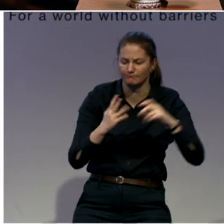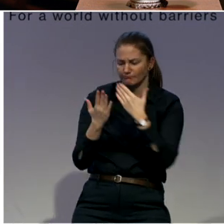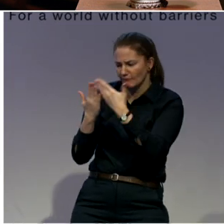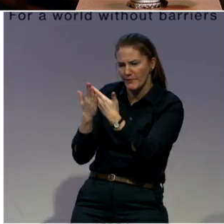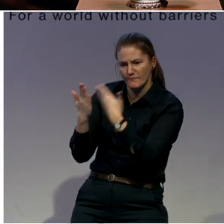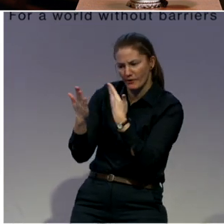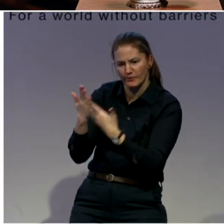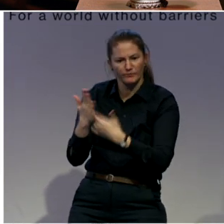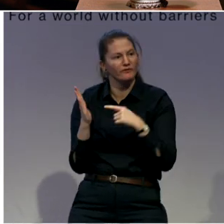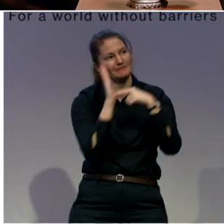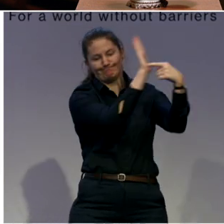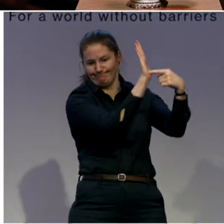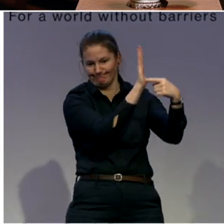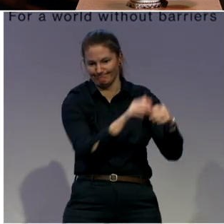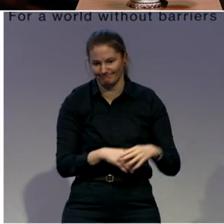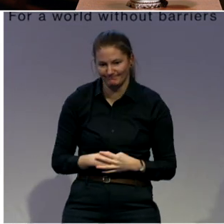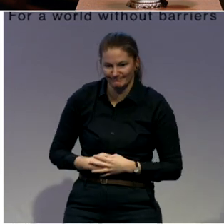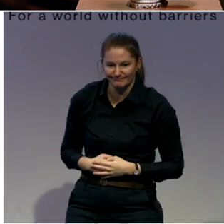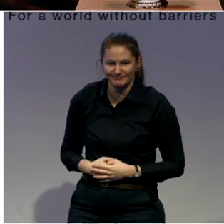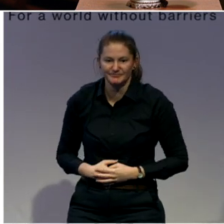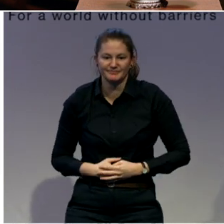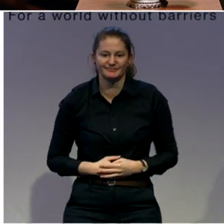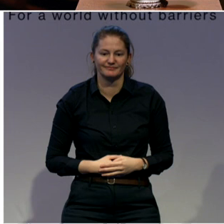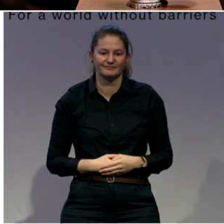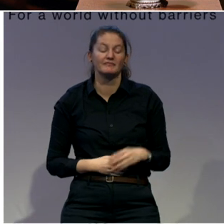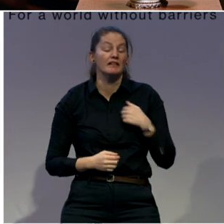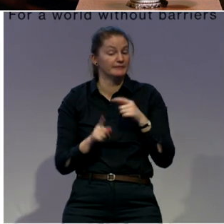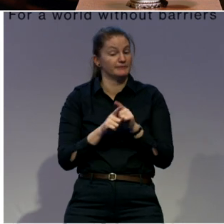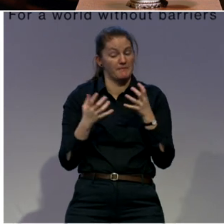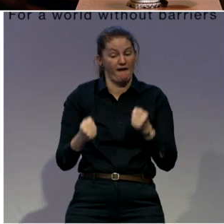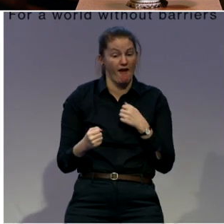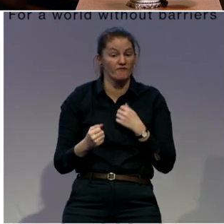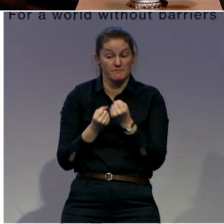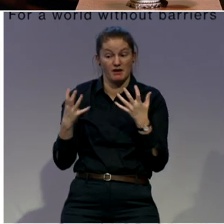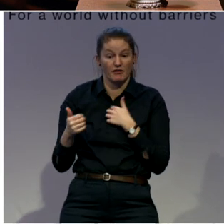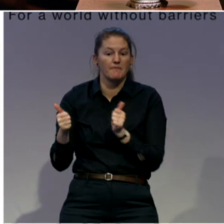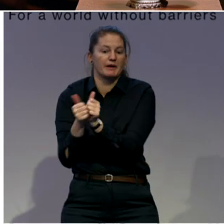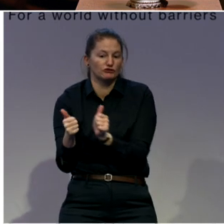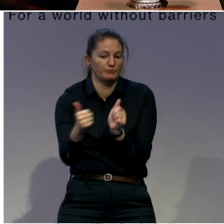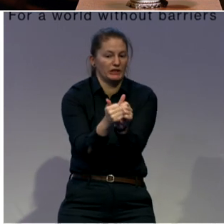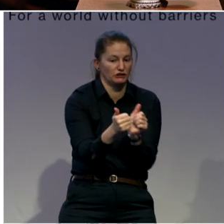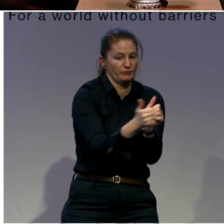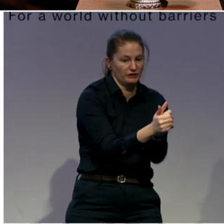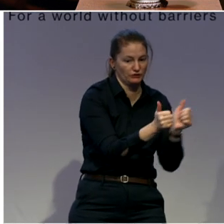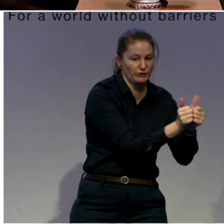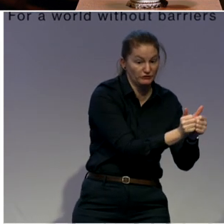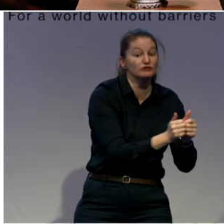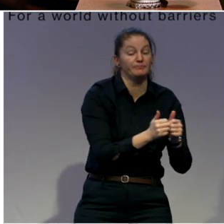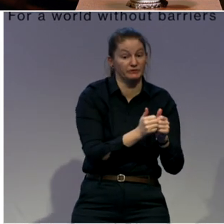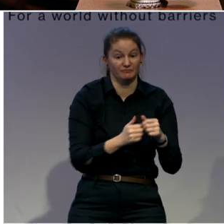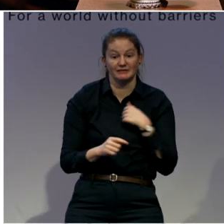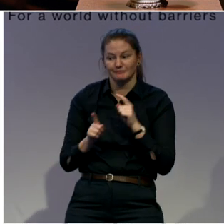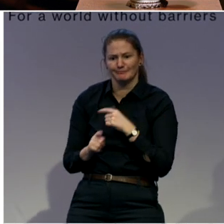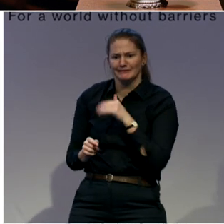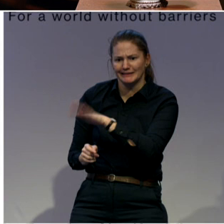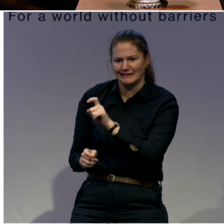We ask a lot of our local partners. It's a very intensive process to get involved in this team to help us